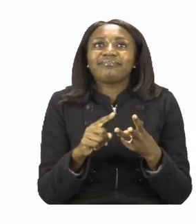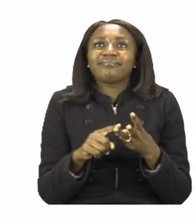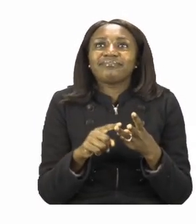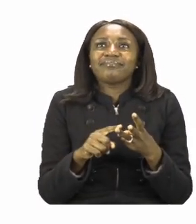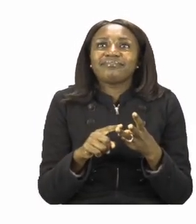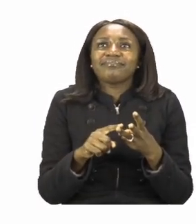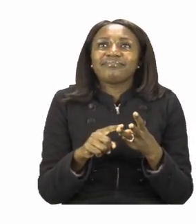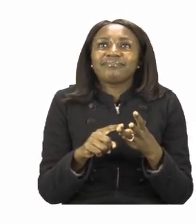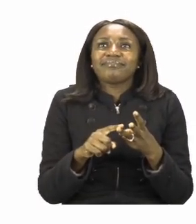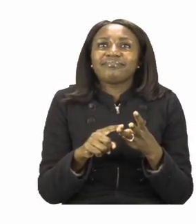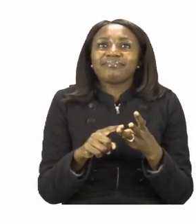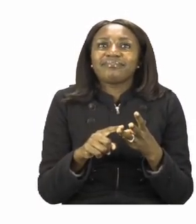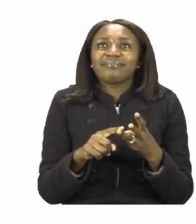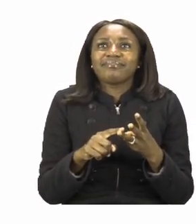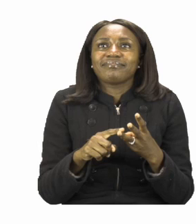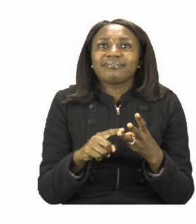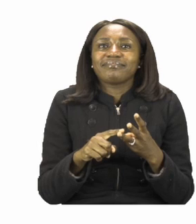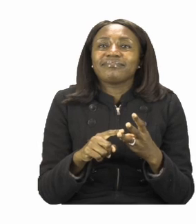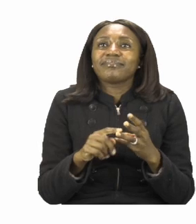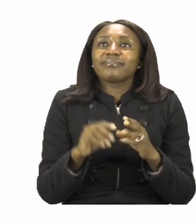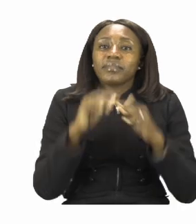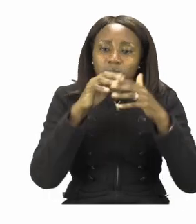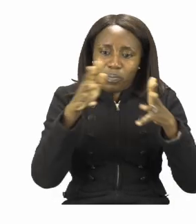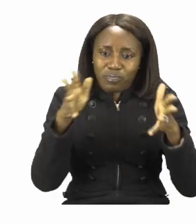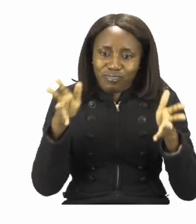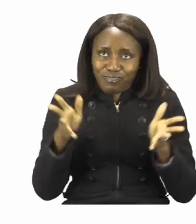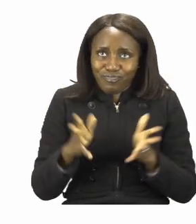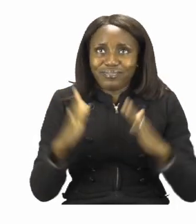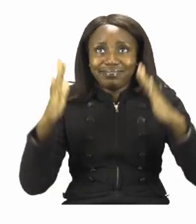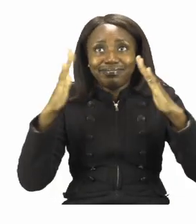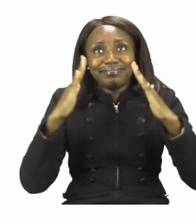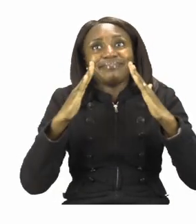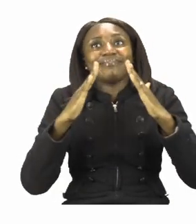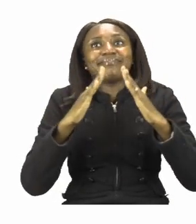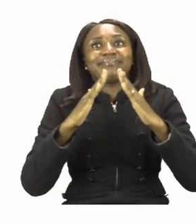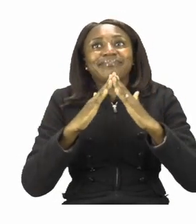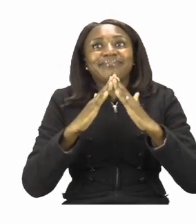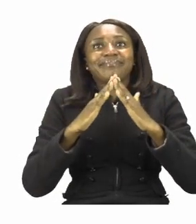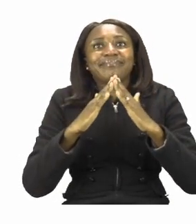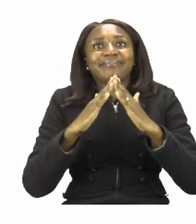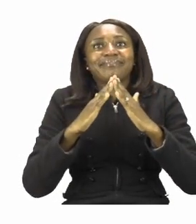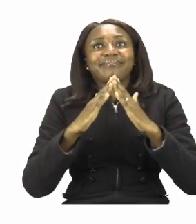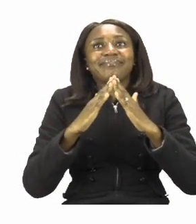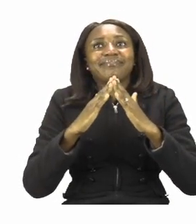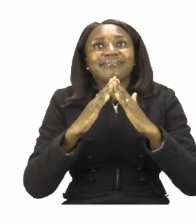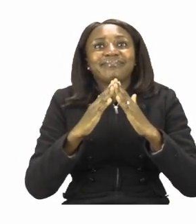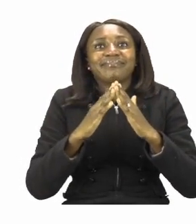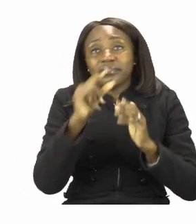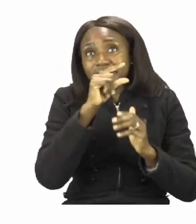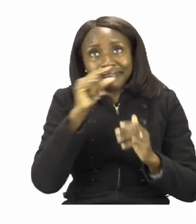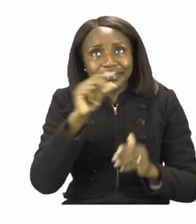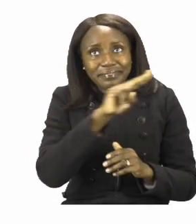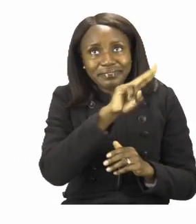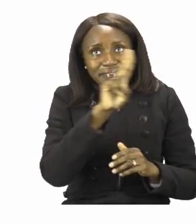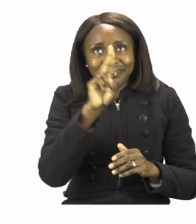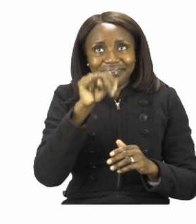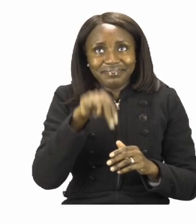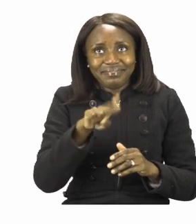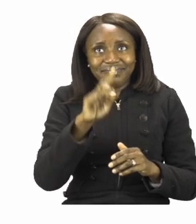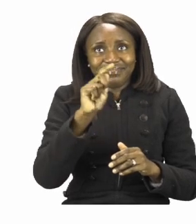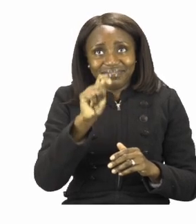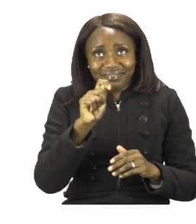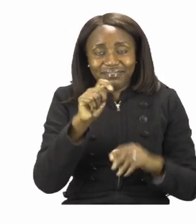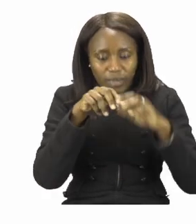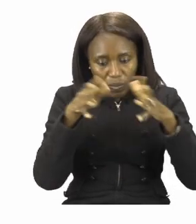is a traditional house. This one is called a hut. So